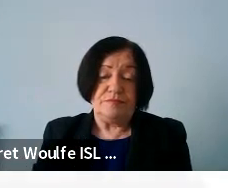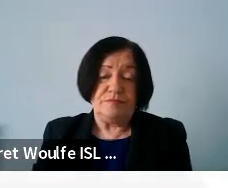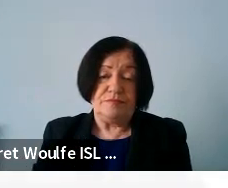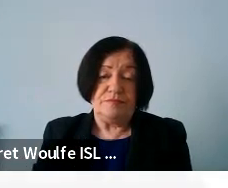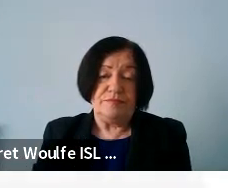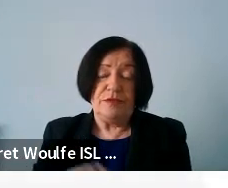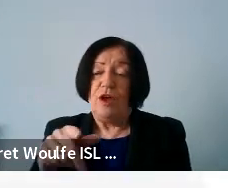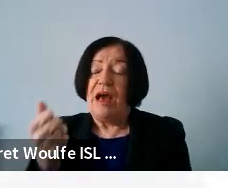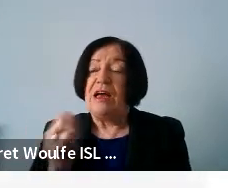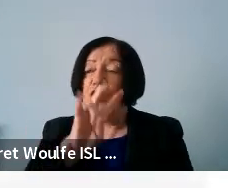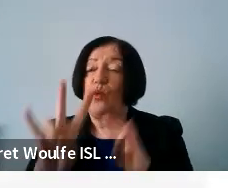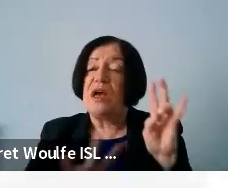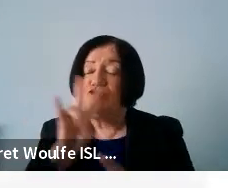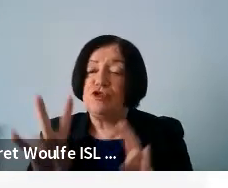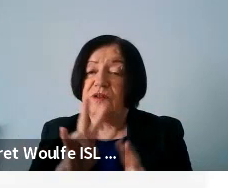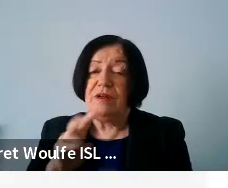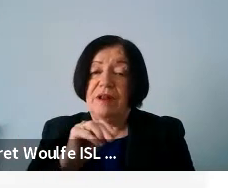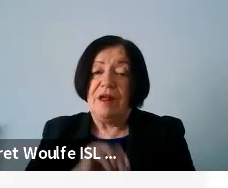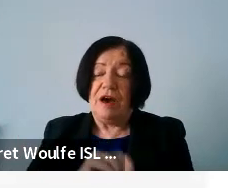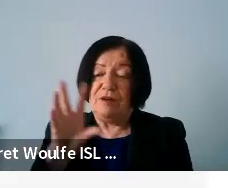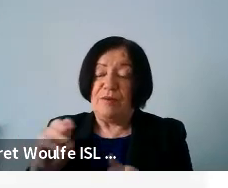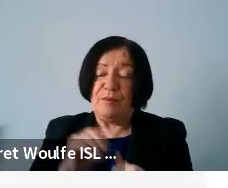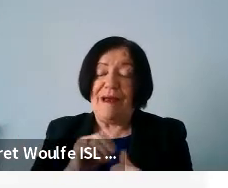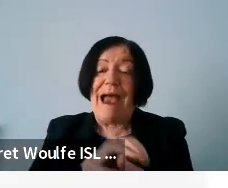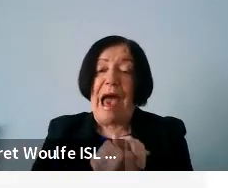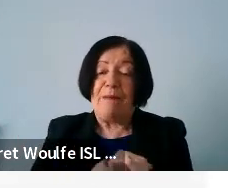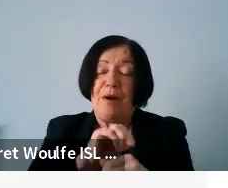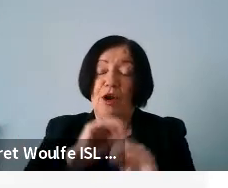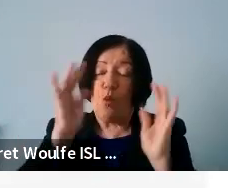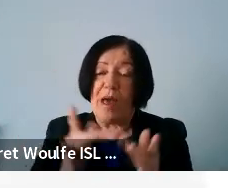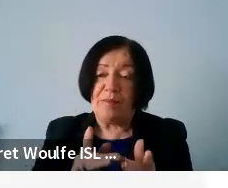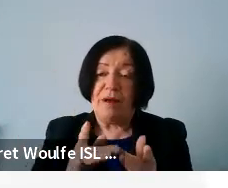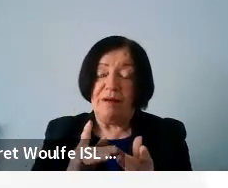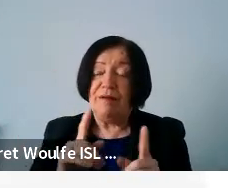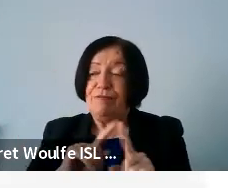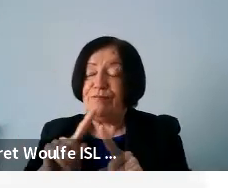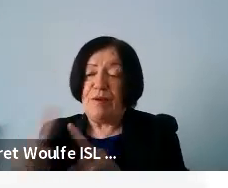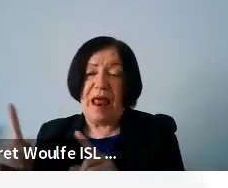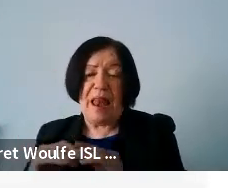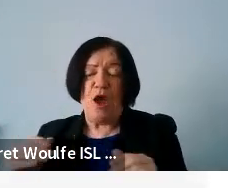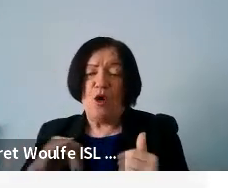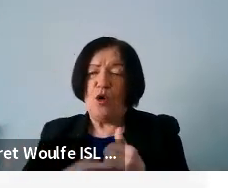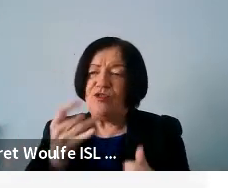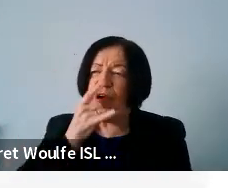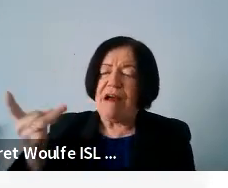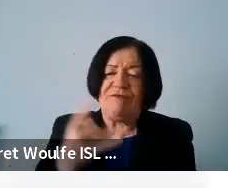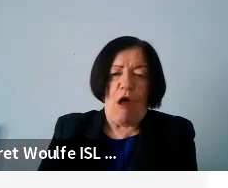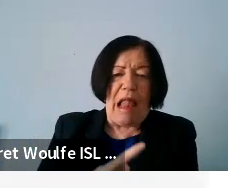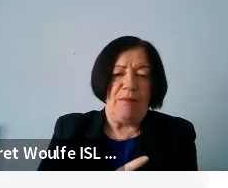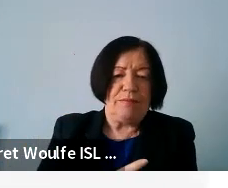If you have any questions. questions on a particular app on a website or a platform, who would you ask for help?